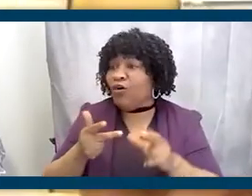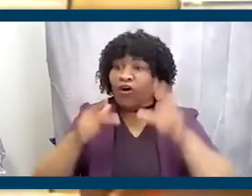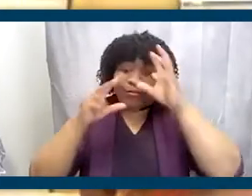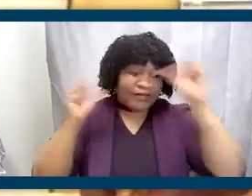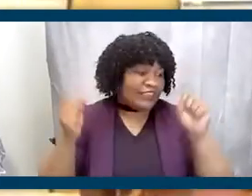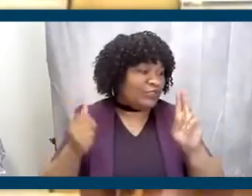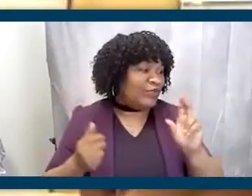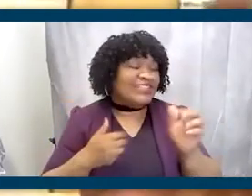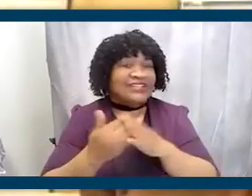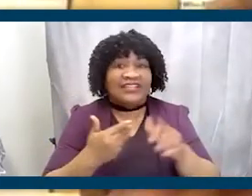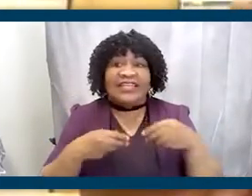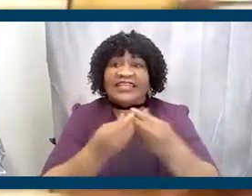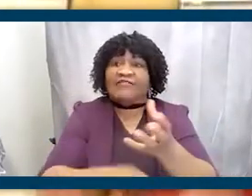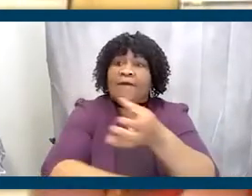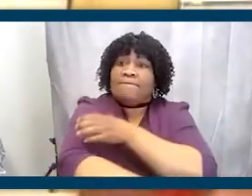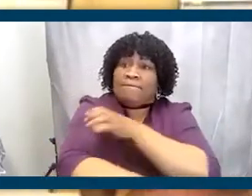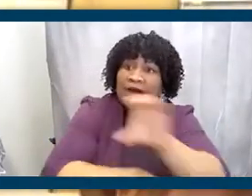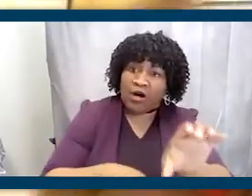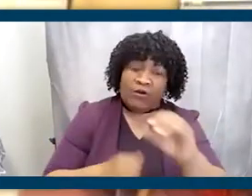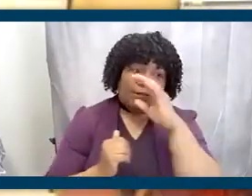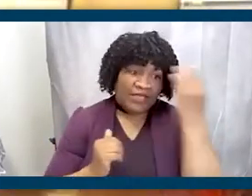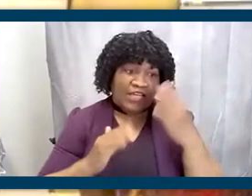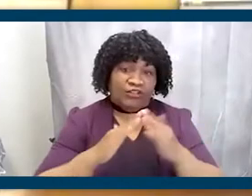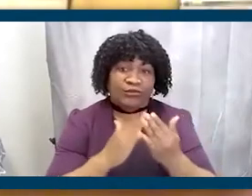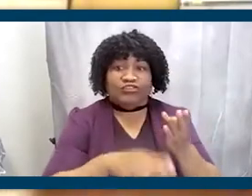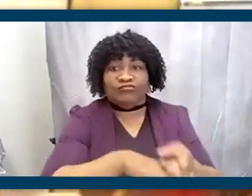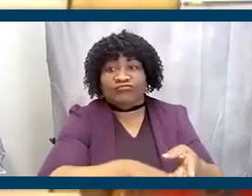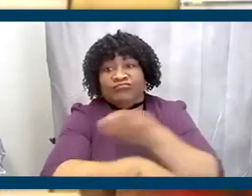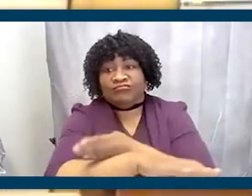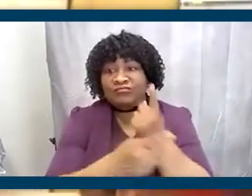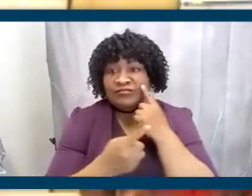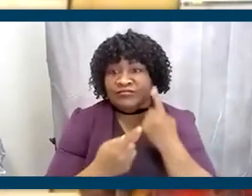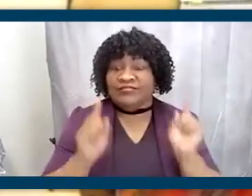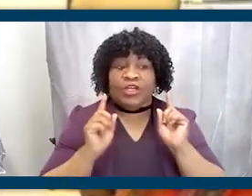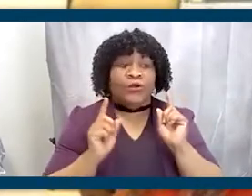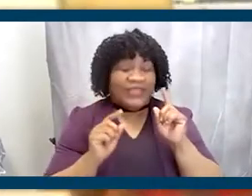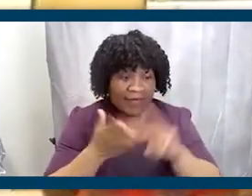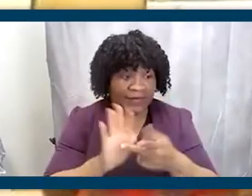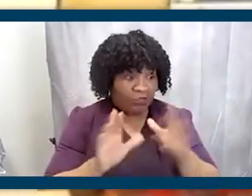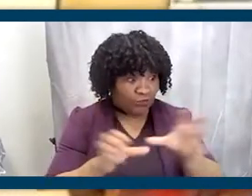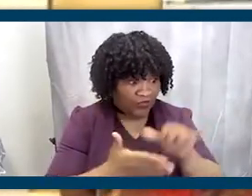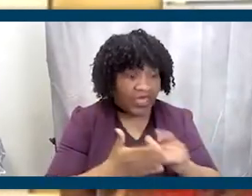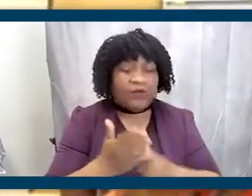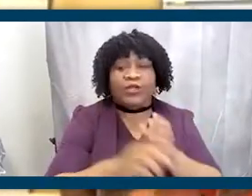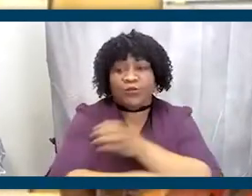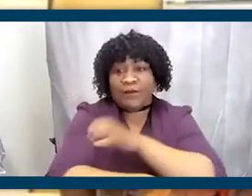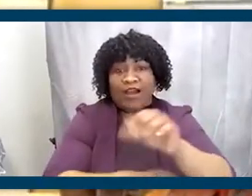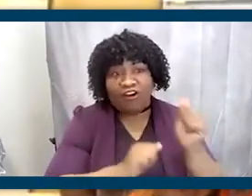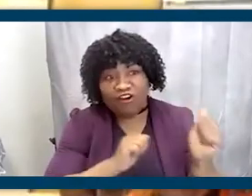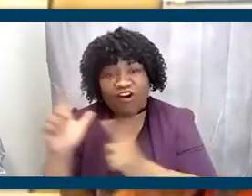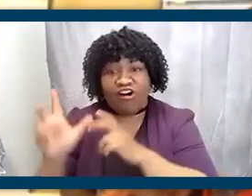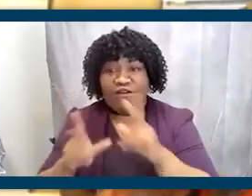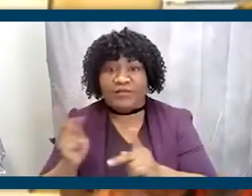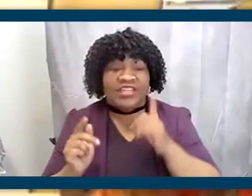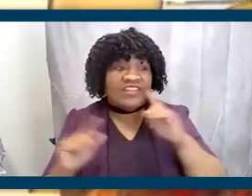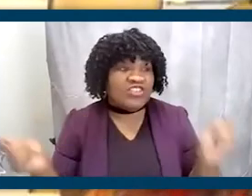empower people, to empower the Black community to make a difference. Because in doing that, we empower everybody. You know, if we only celebrate the fact